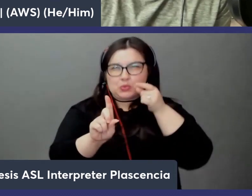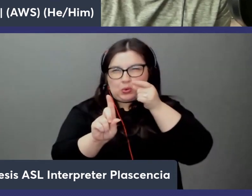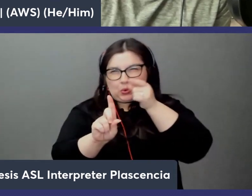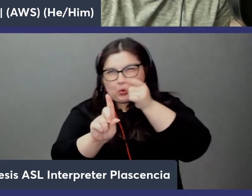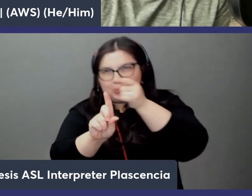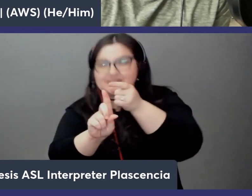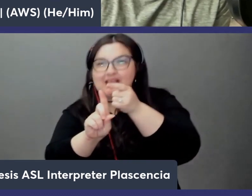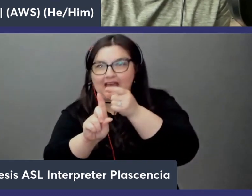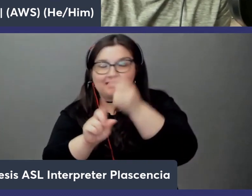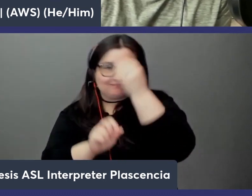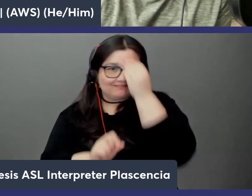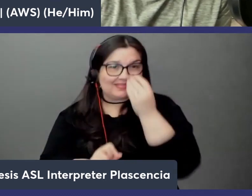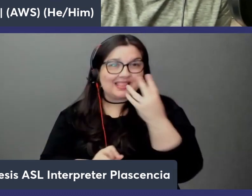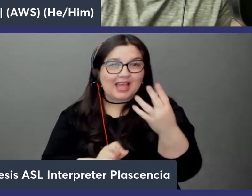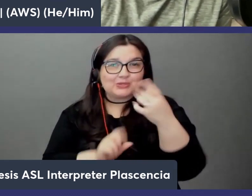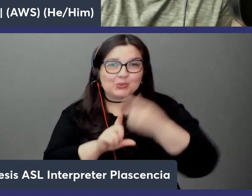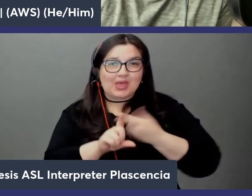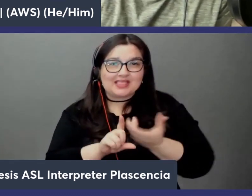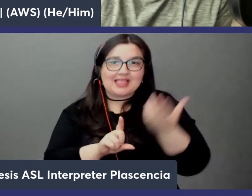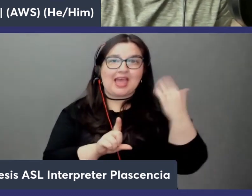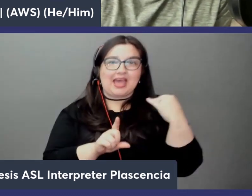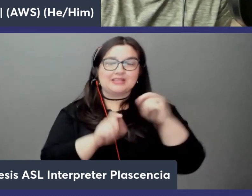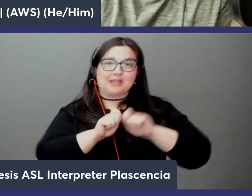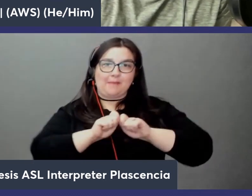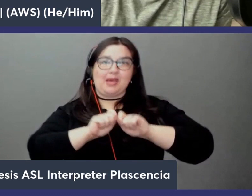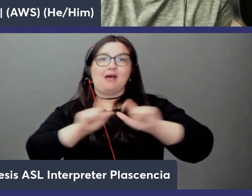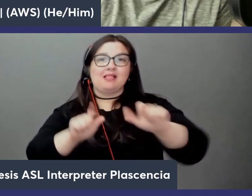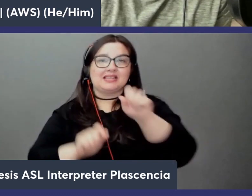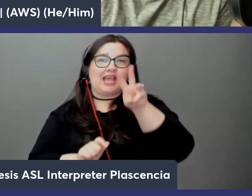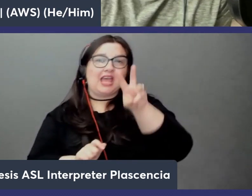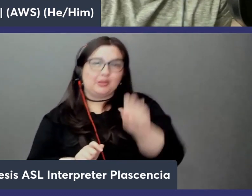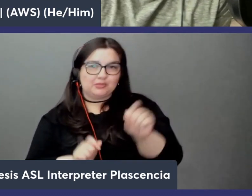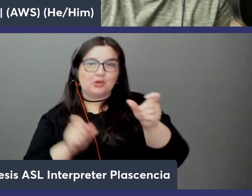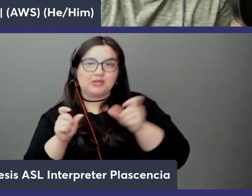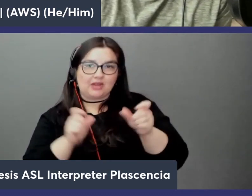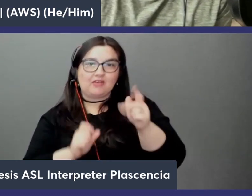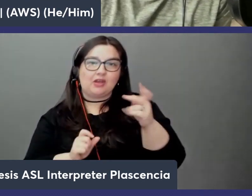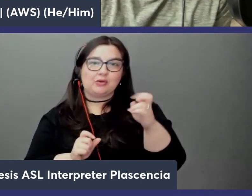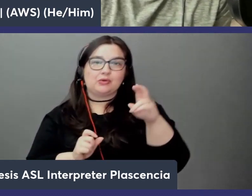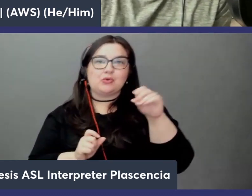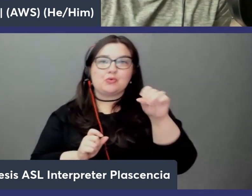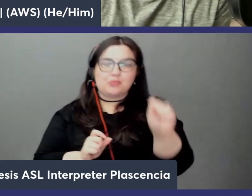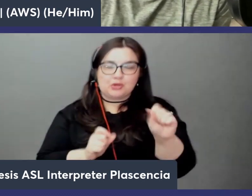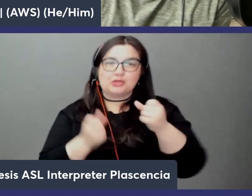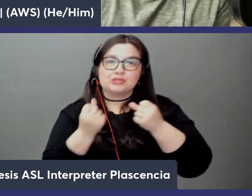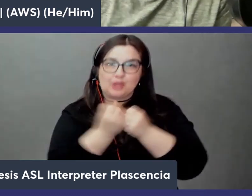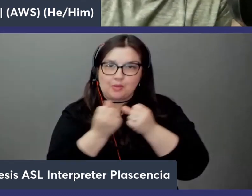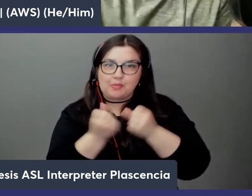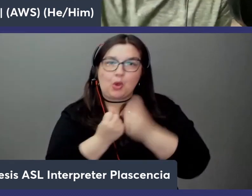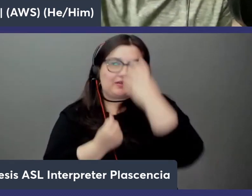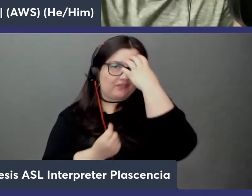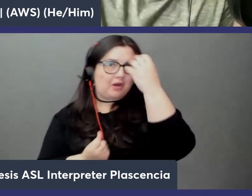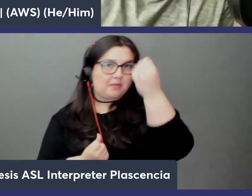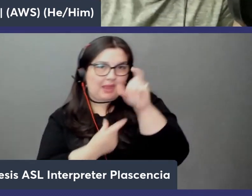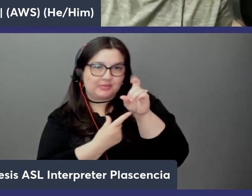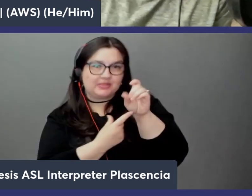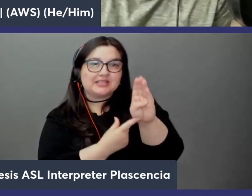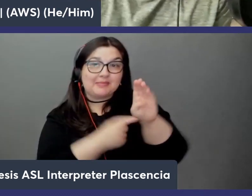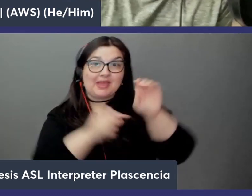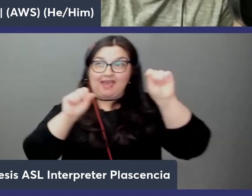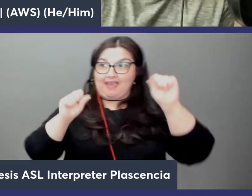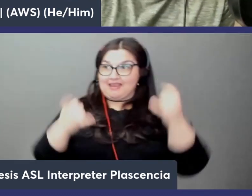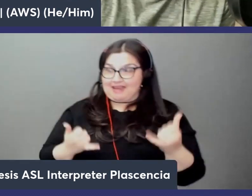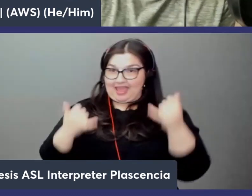month we launched uh the aws controller for kubernetes support for memory db and so now you can manage